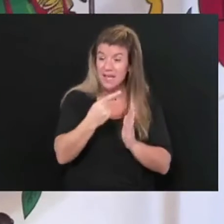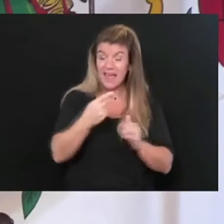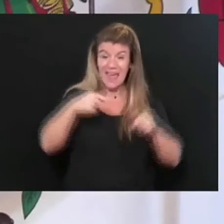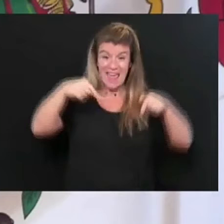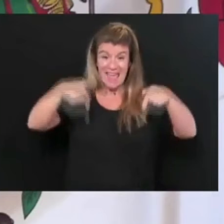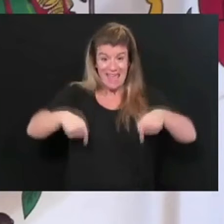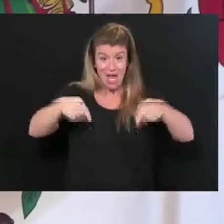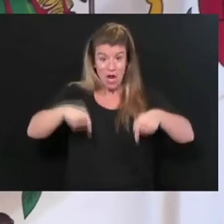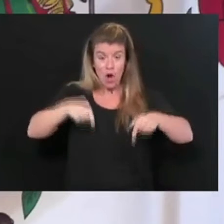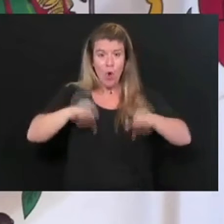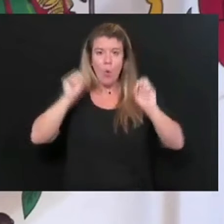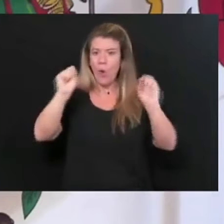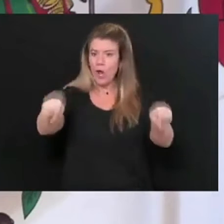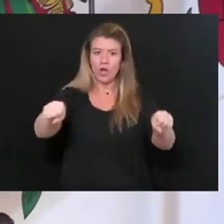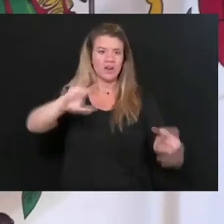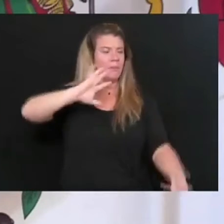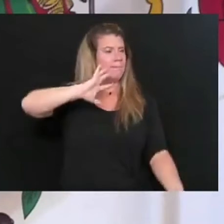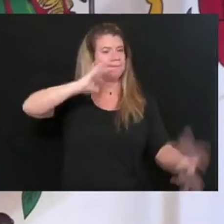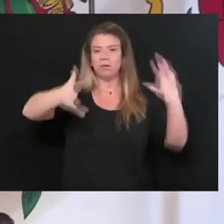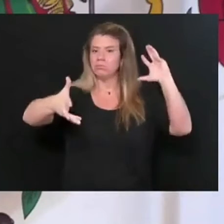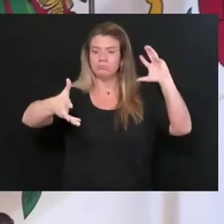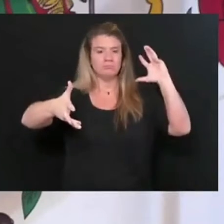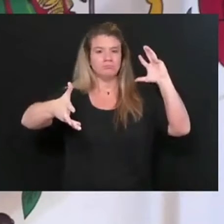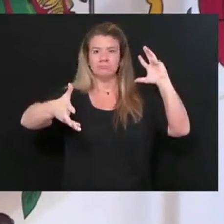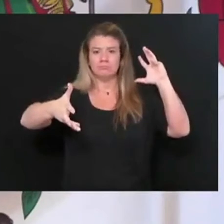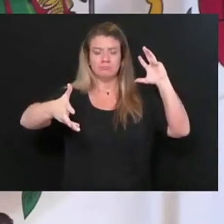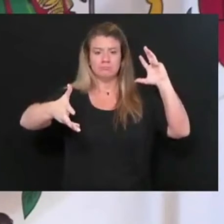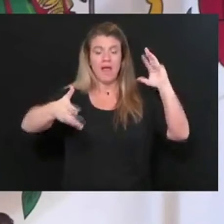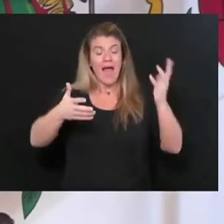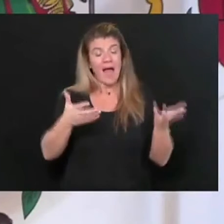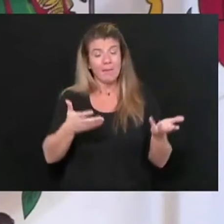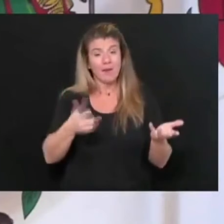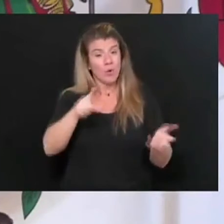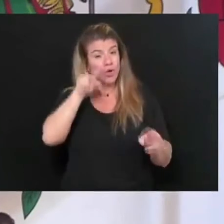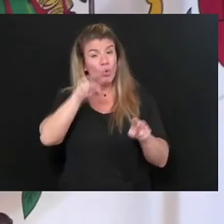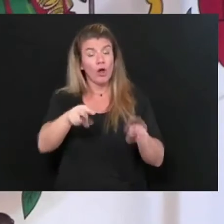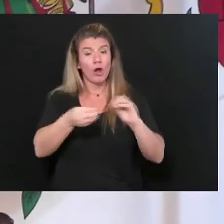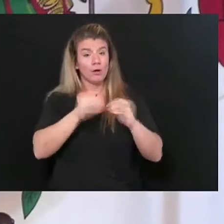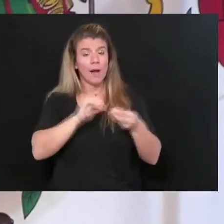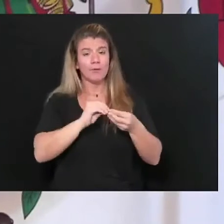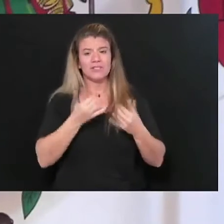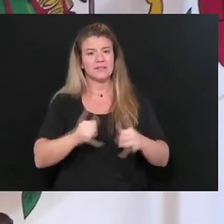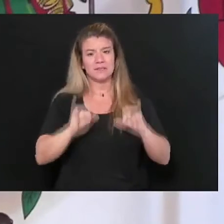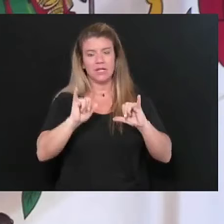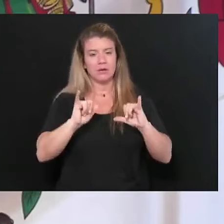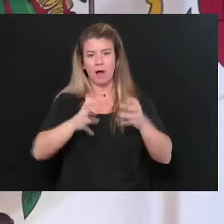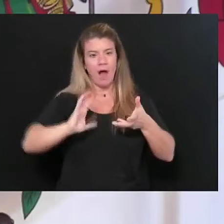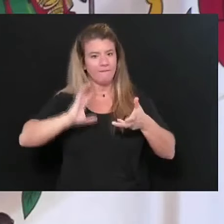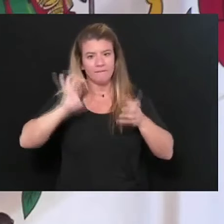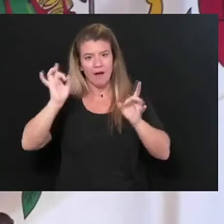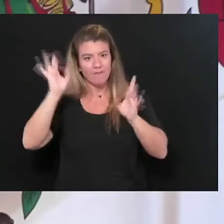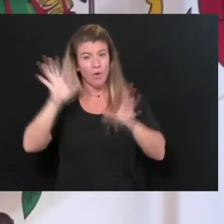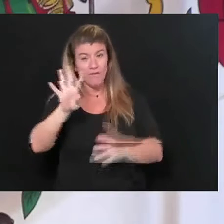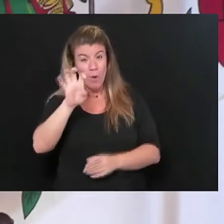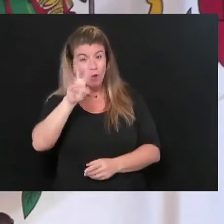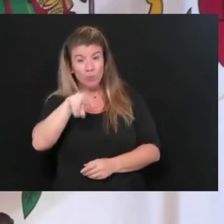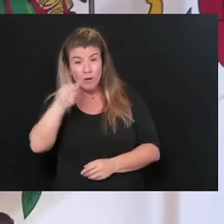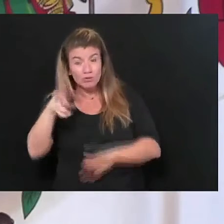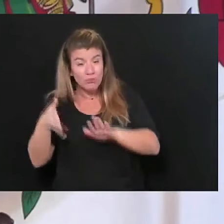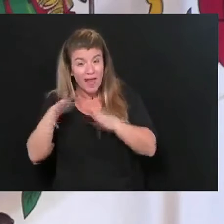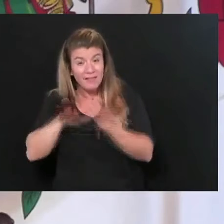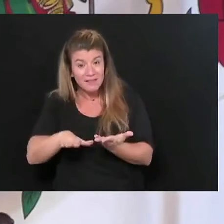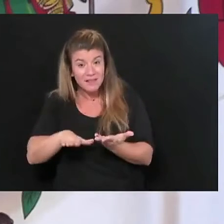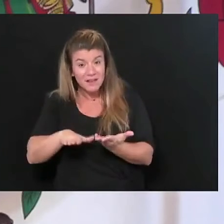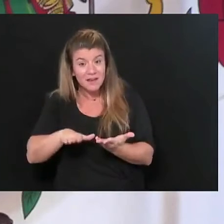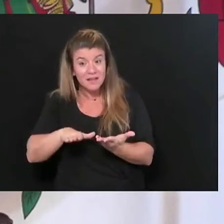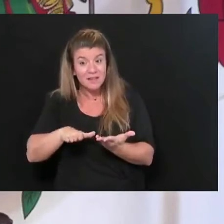here beyond belief. Now, it's a catastrophe to look right down at these numbers and see 422 are dead, but